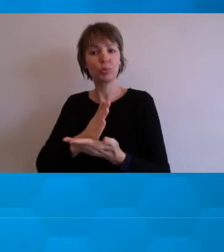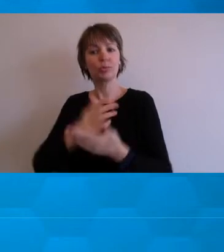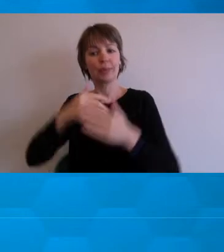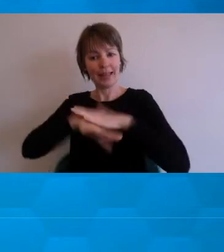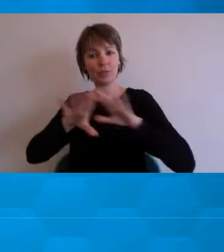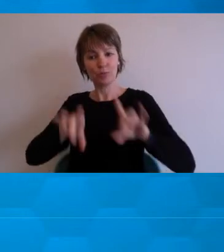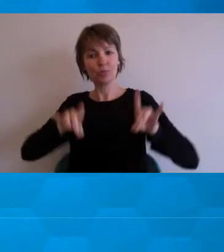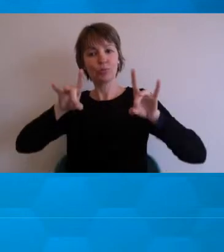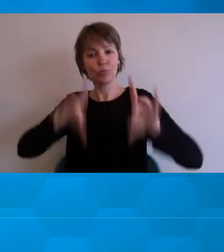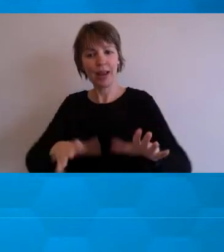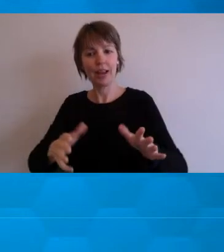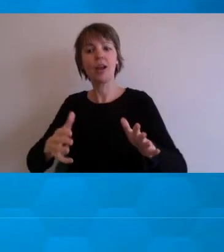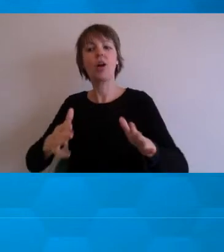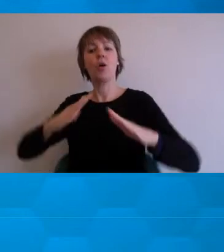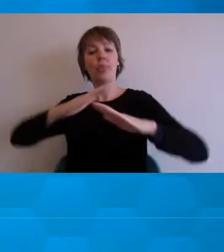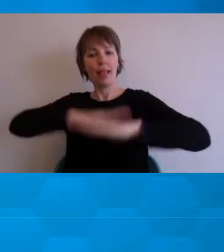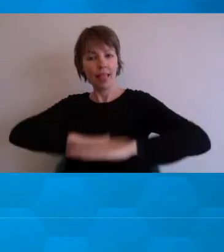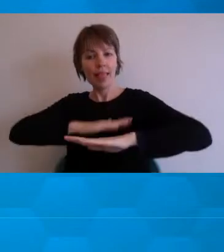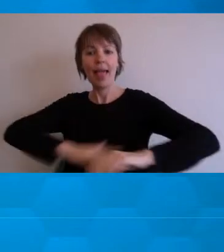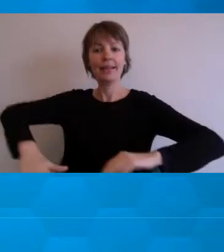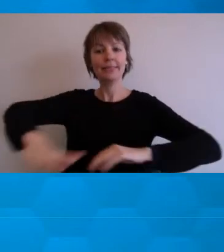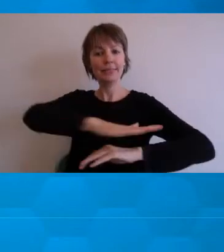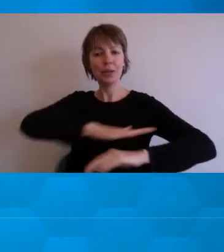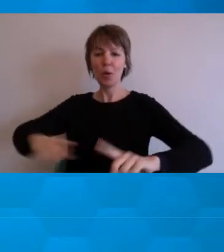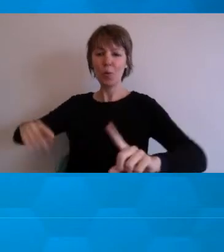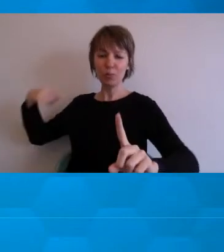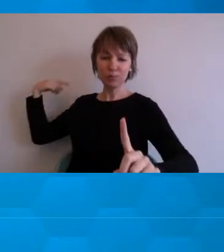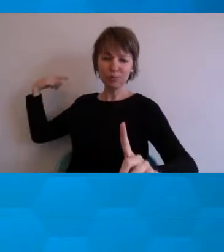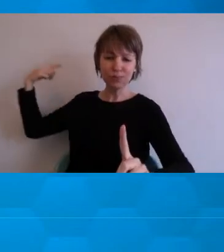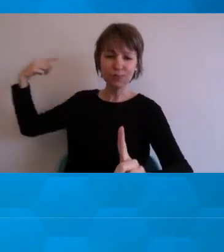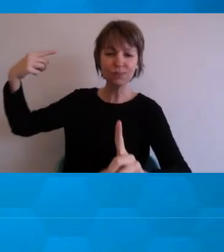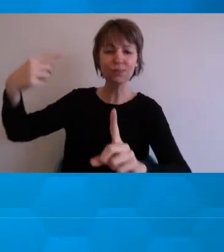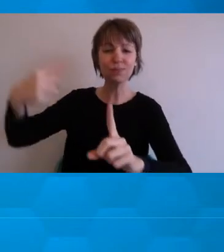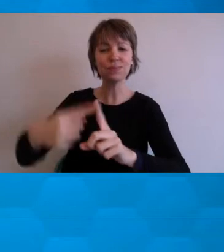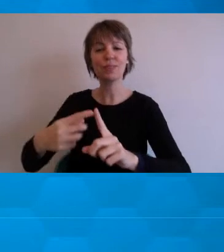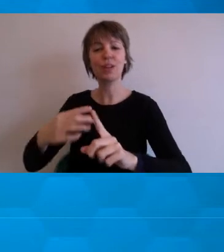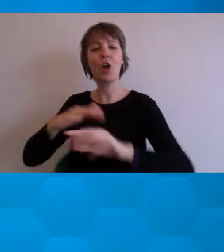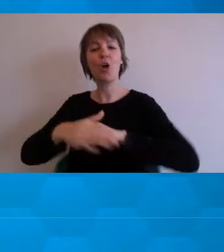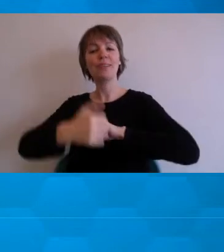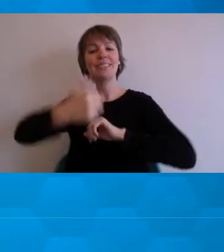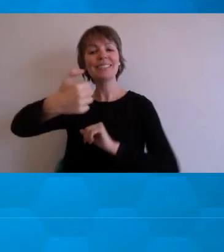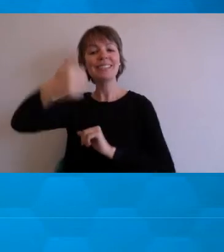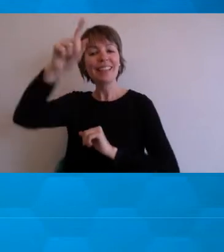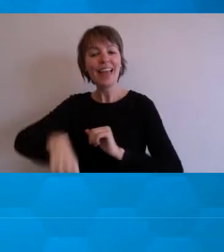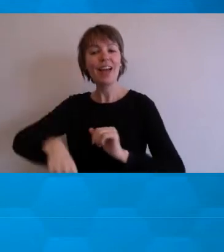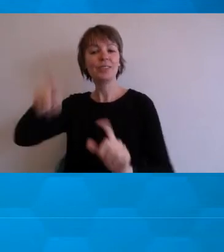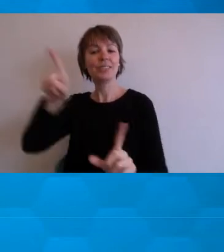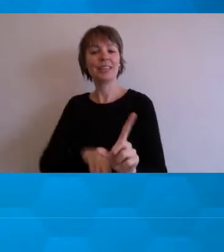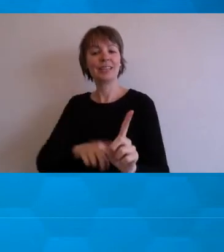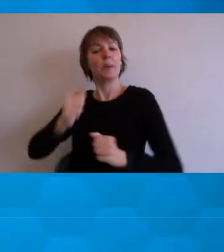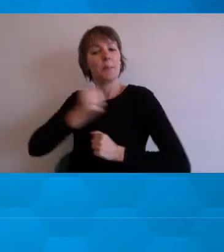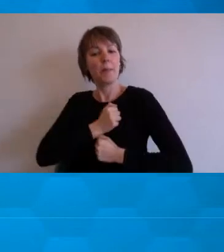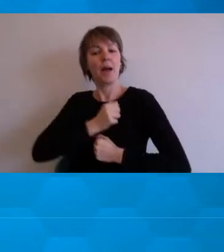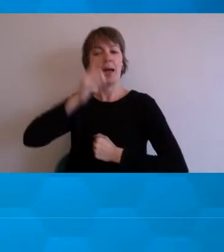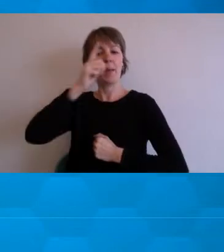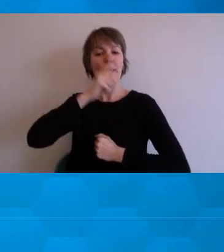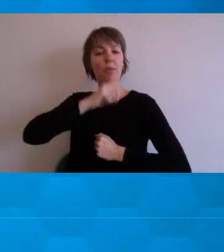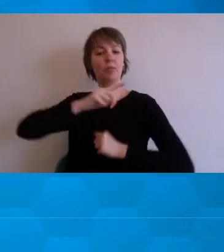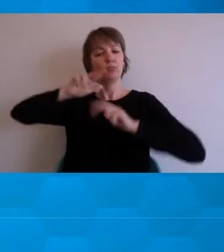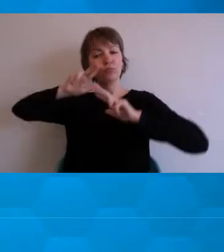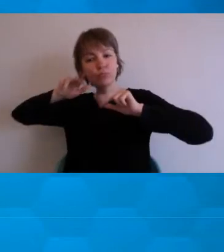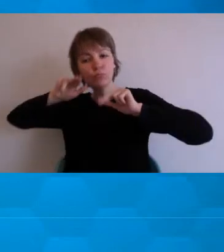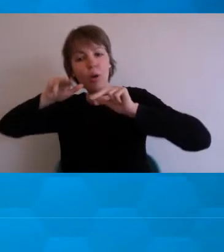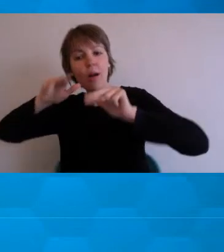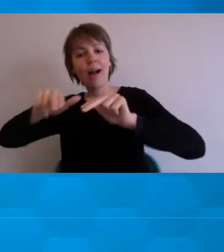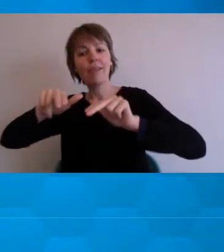land for 6,000 years ago. And my people would care for the land and water within the